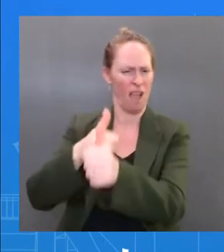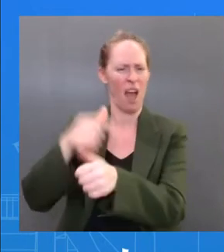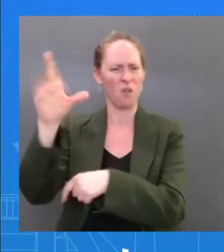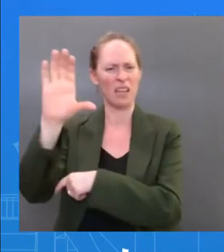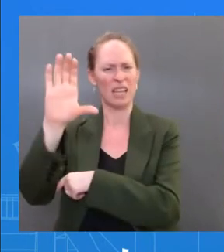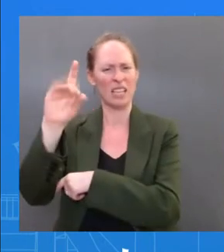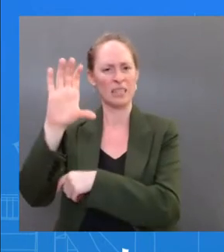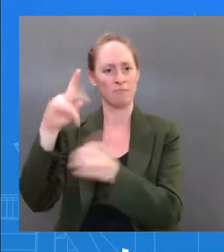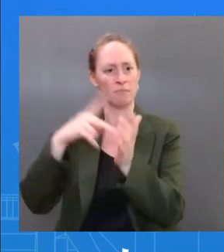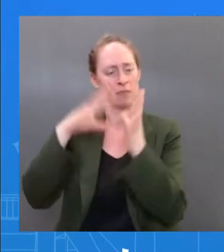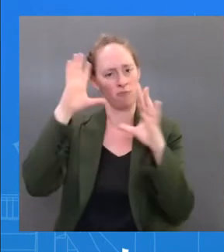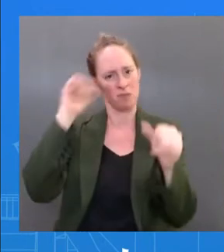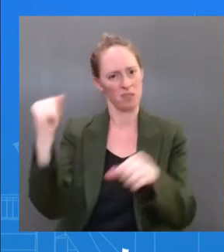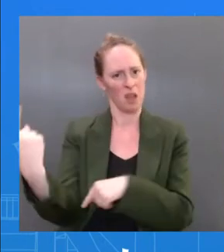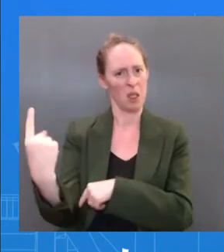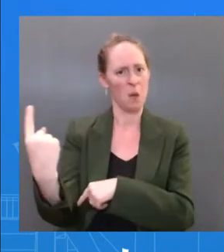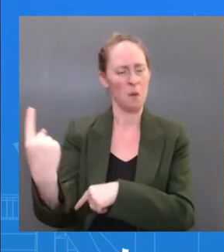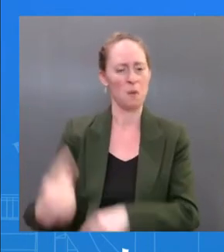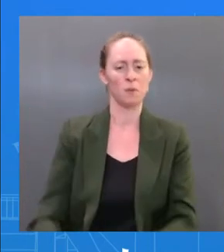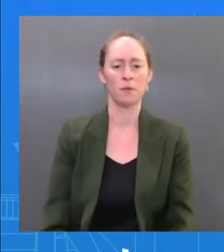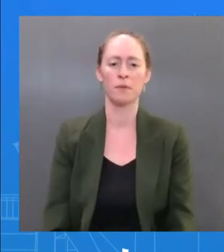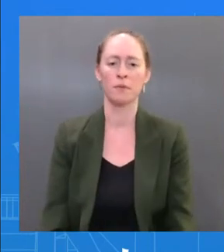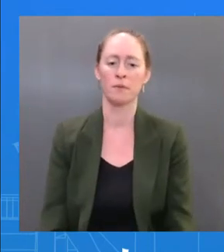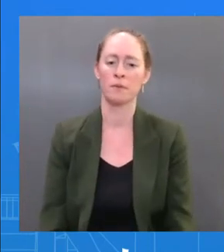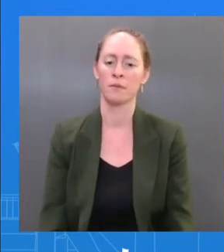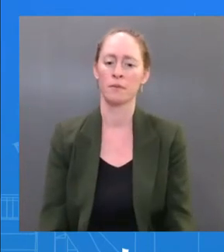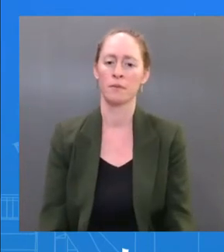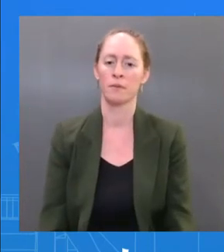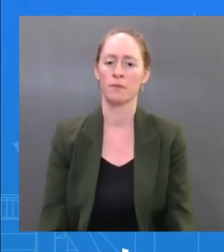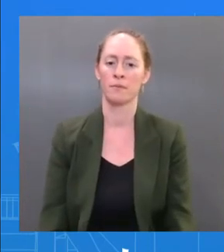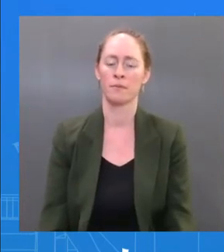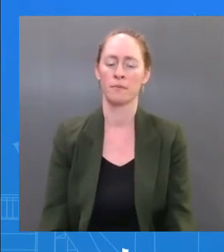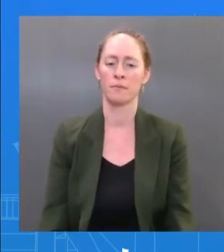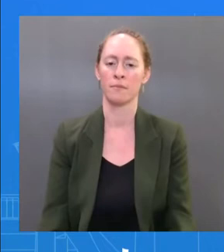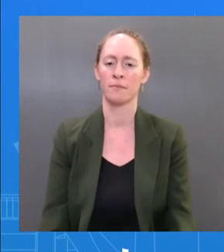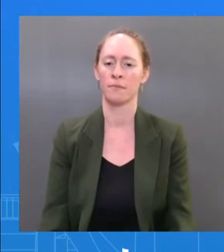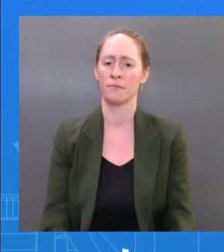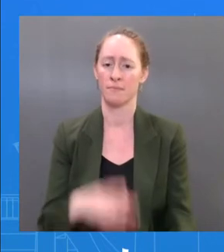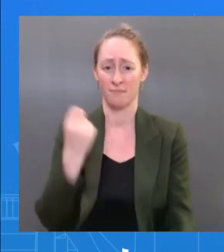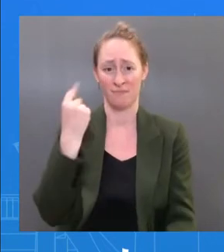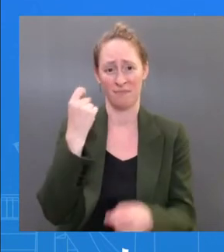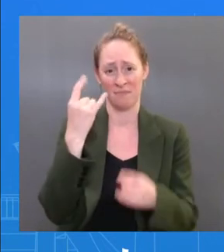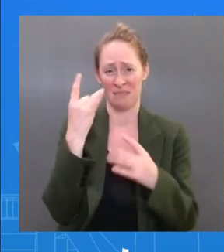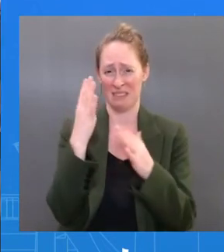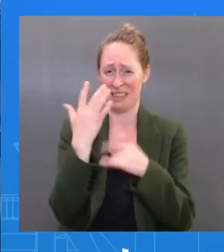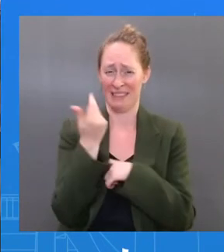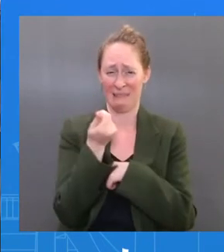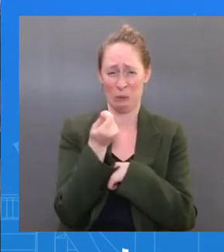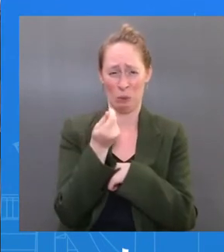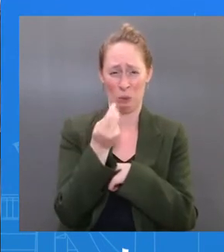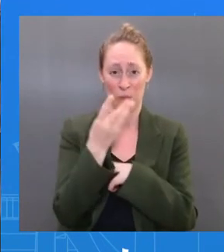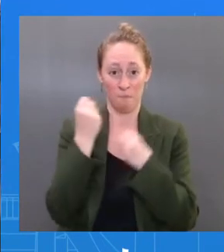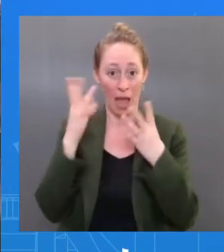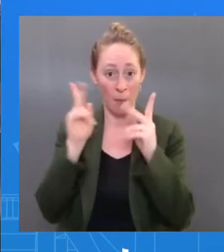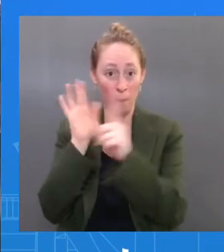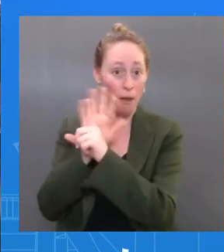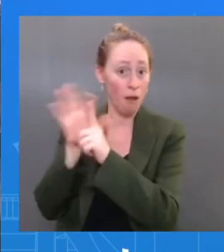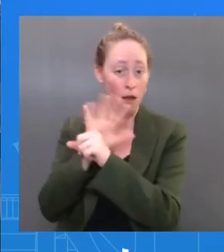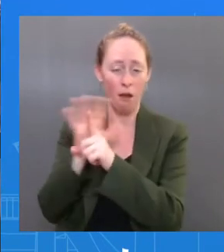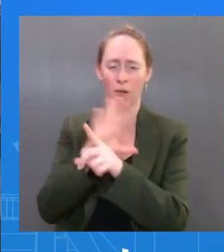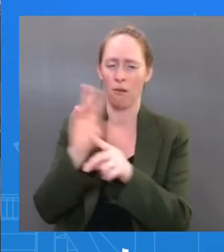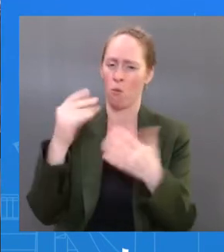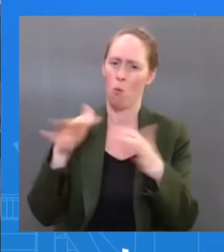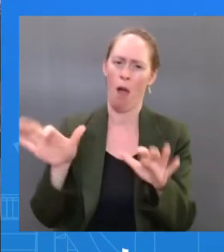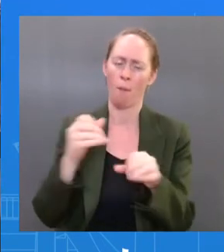you know, very, very, very minimal footprint, because our goal is to make sure that we keep others safe. The The So, they're just — there are limited people that will be around